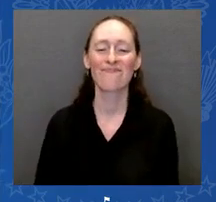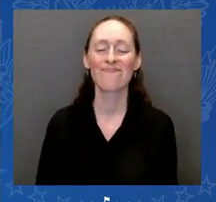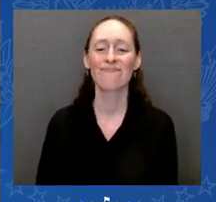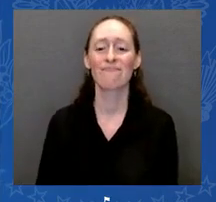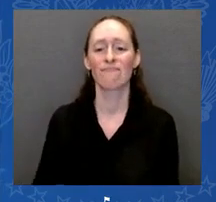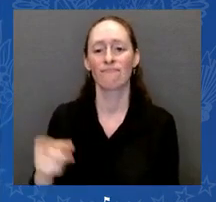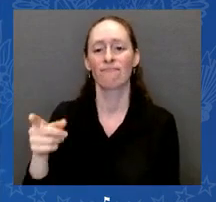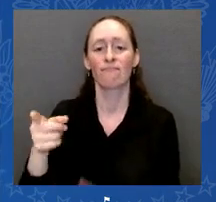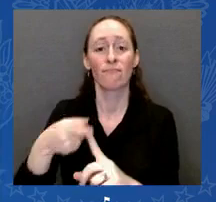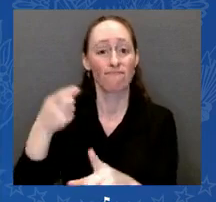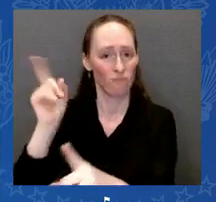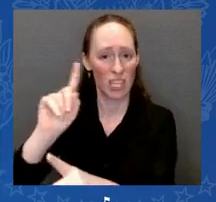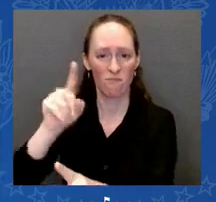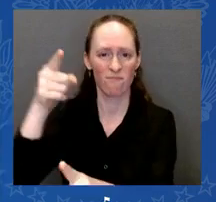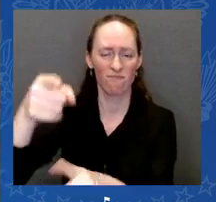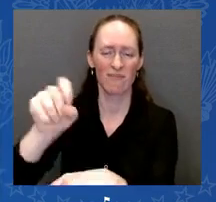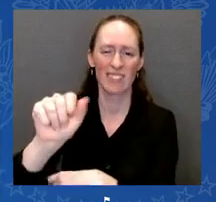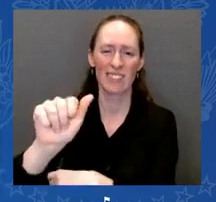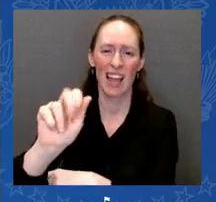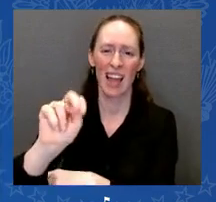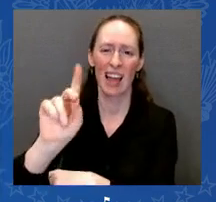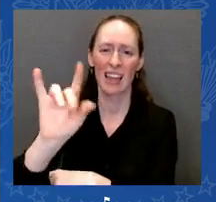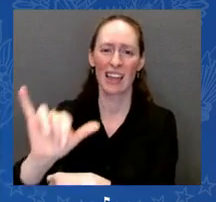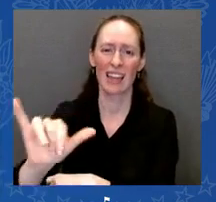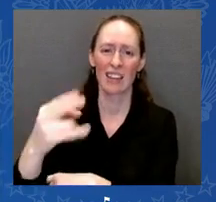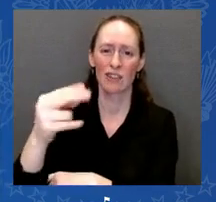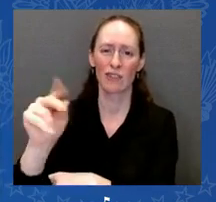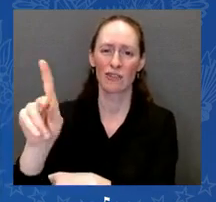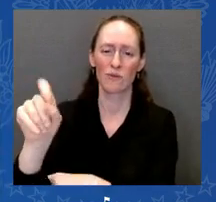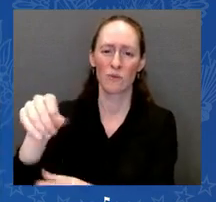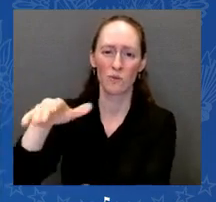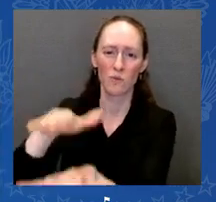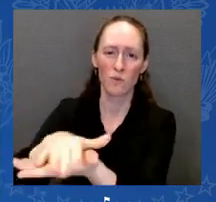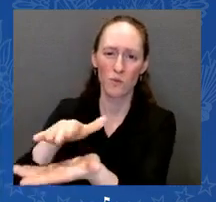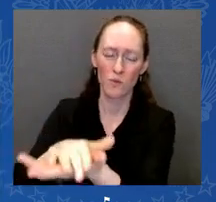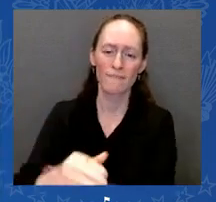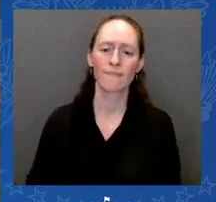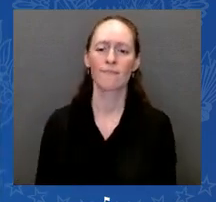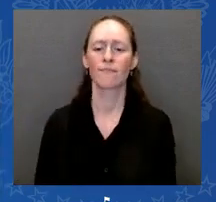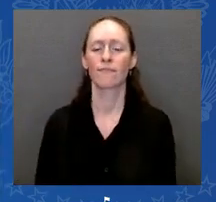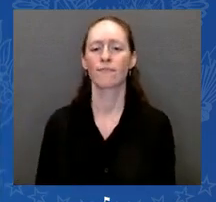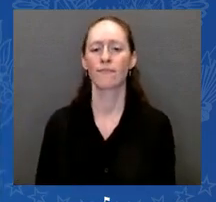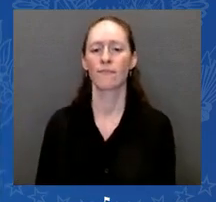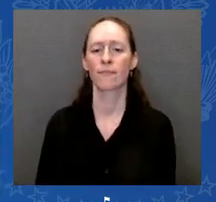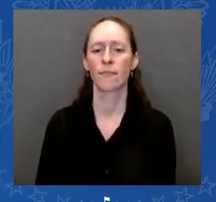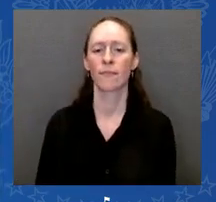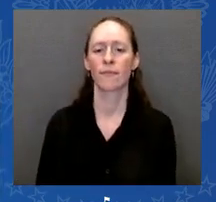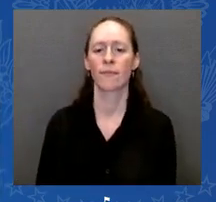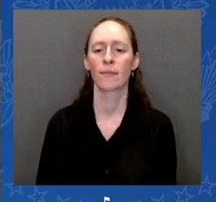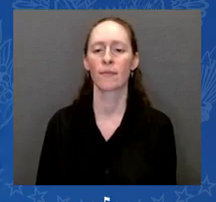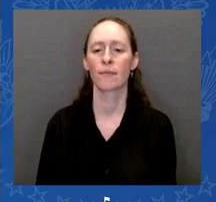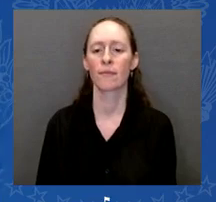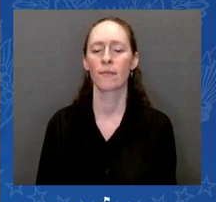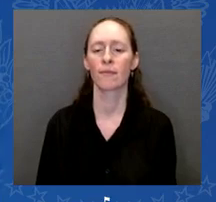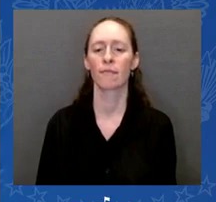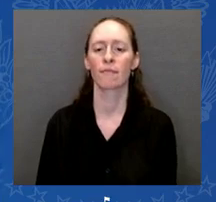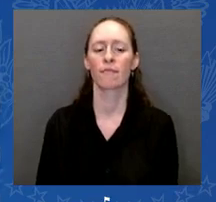Madam Speaker, members of Congress, public servants. There's probably not another public figure in the world